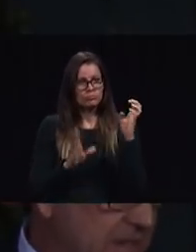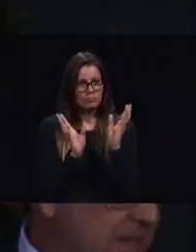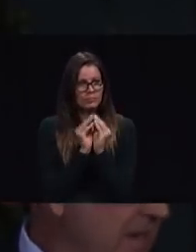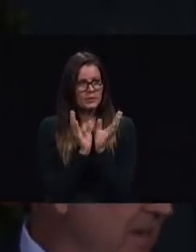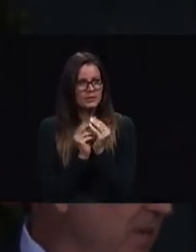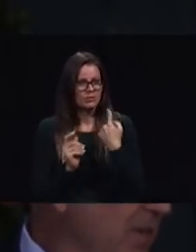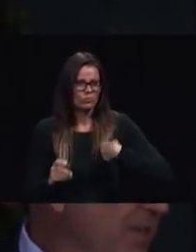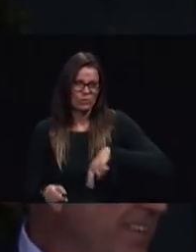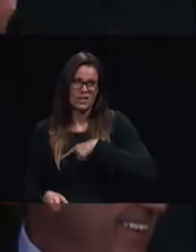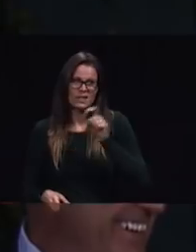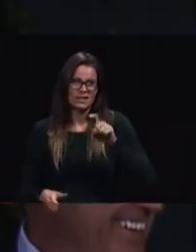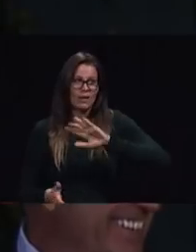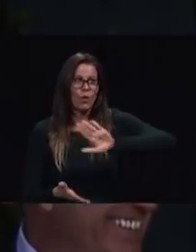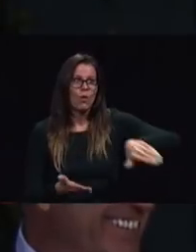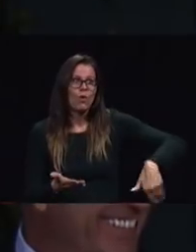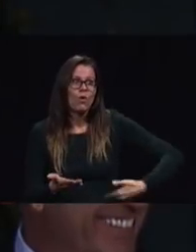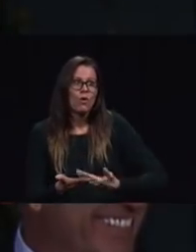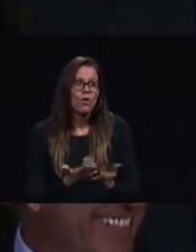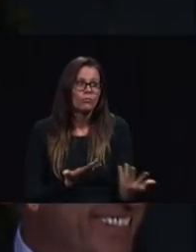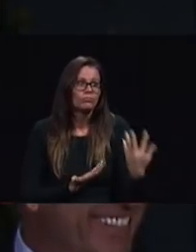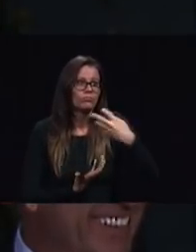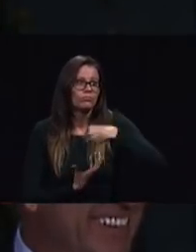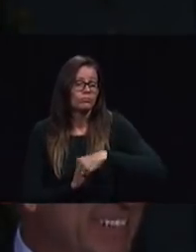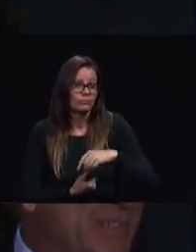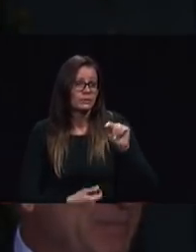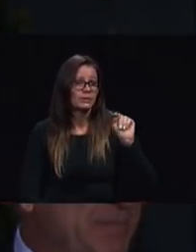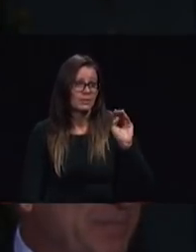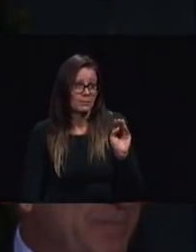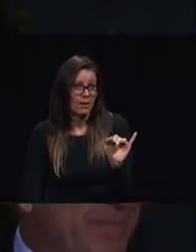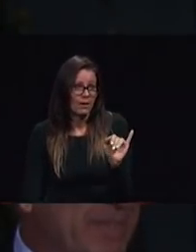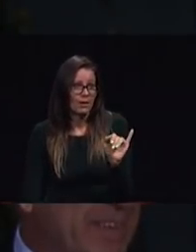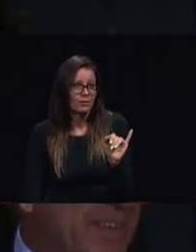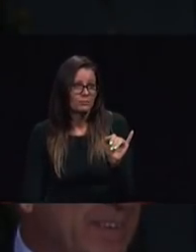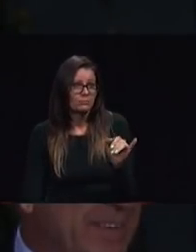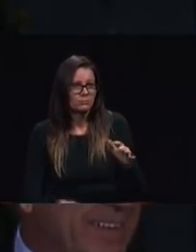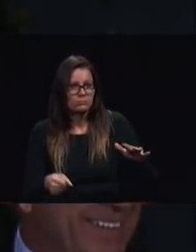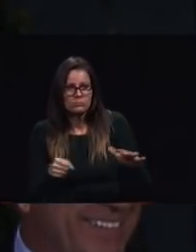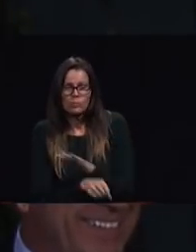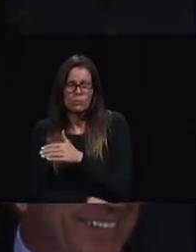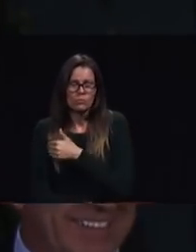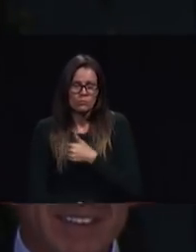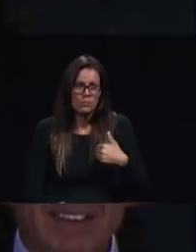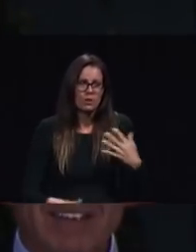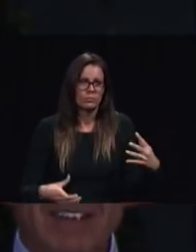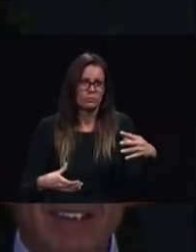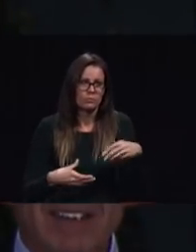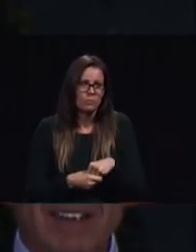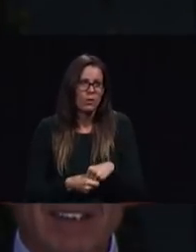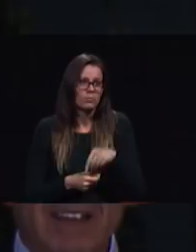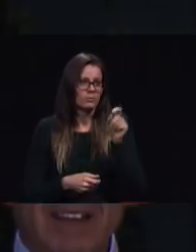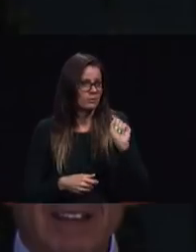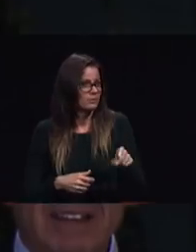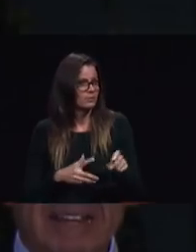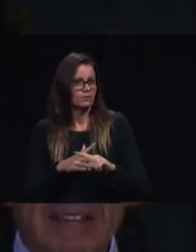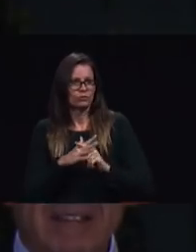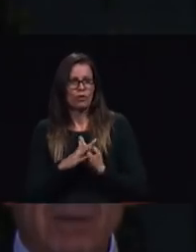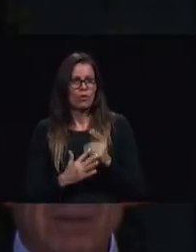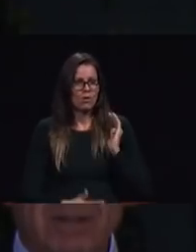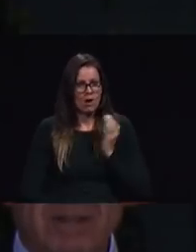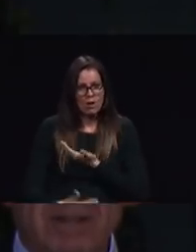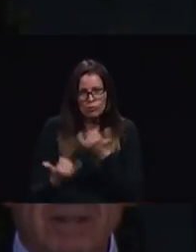everyone involved total member involvement let's start in our own existing churches